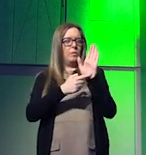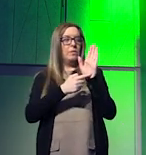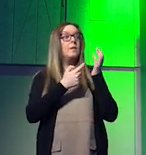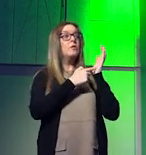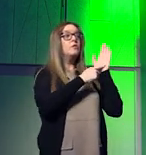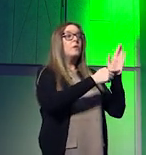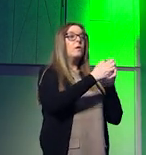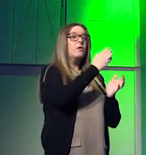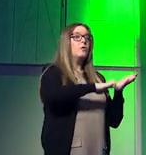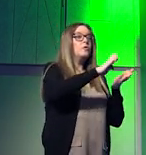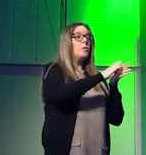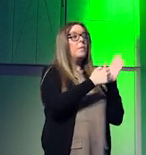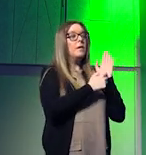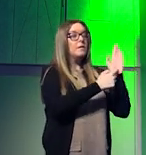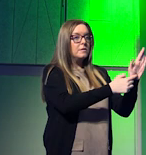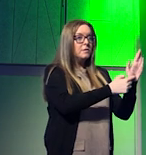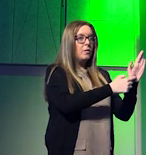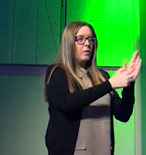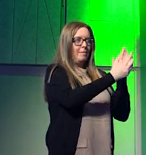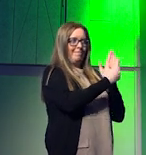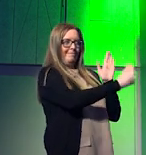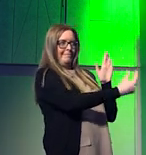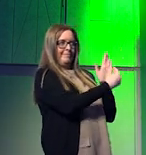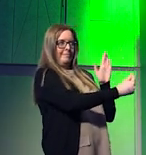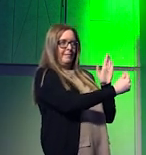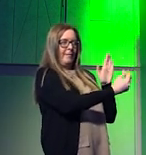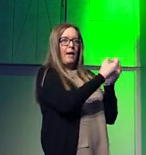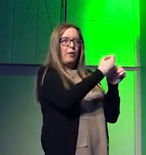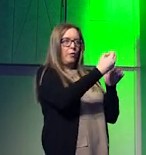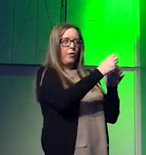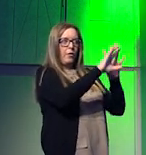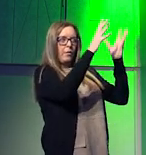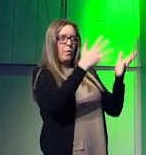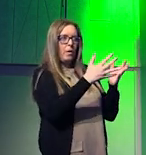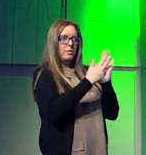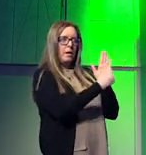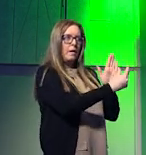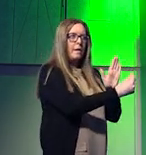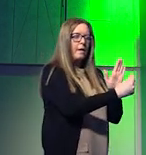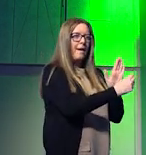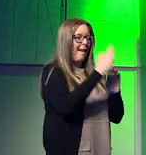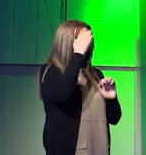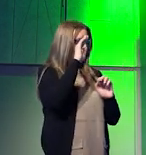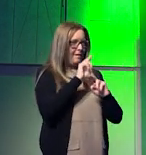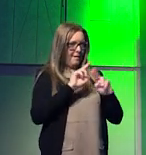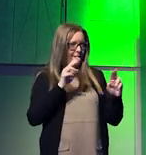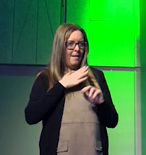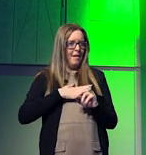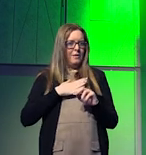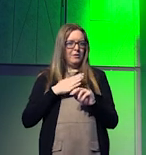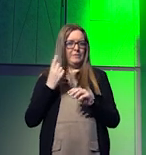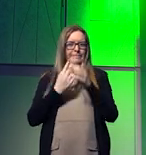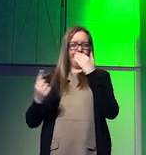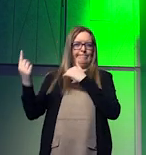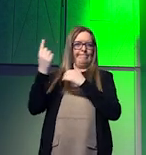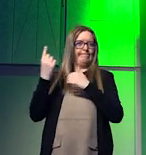parts of Europe and from Europe to other parts of the world. And Ireland is not just a bastion within a